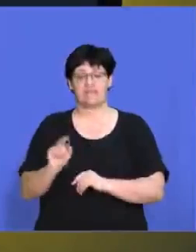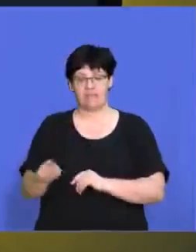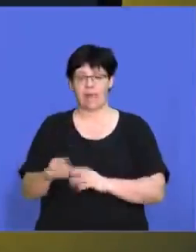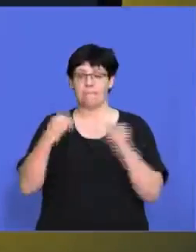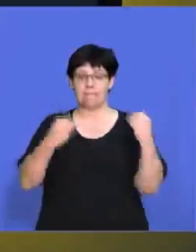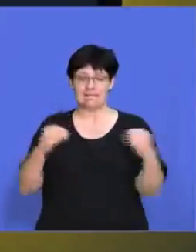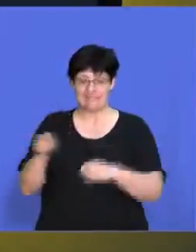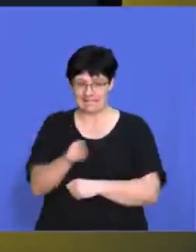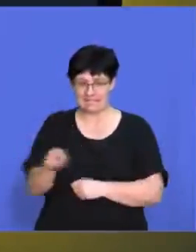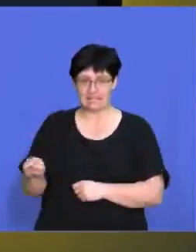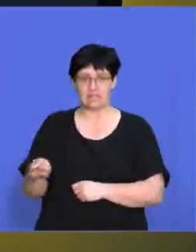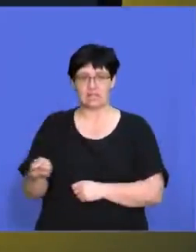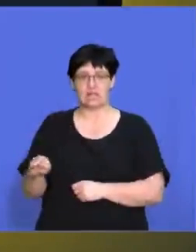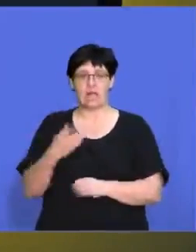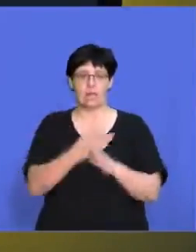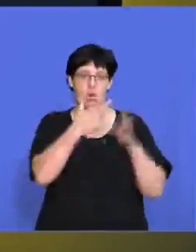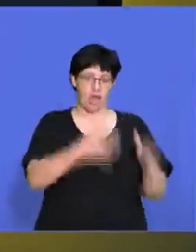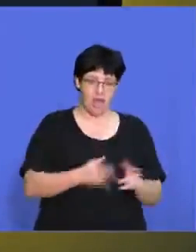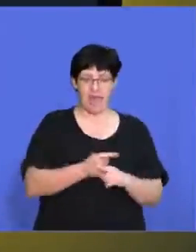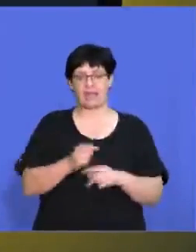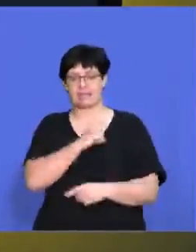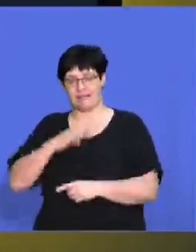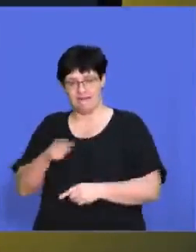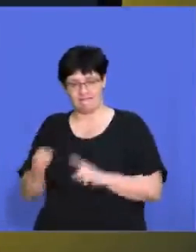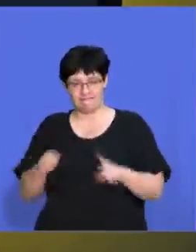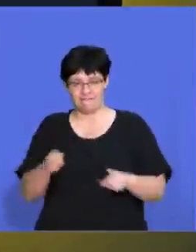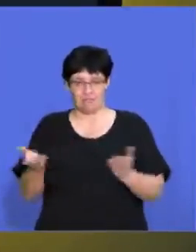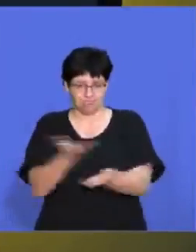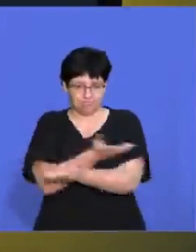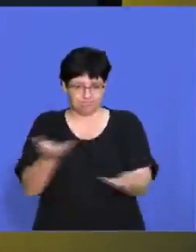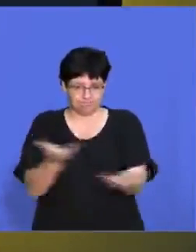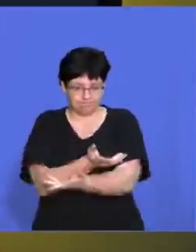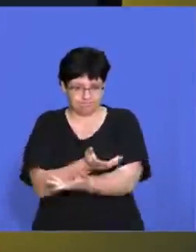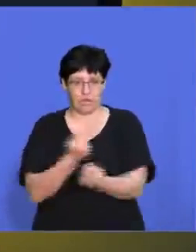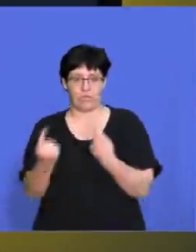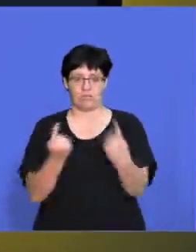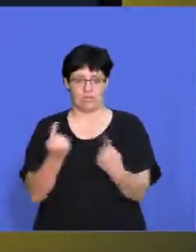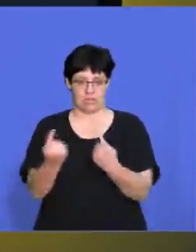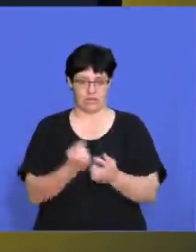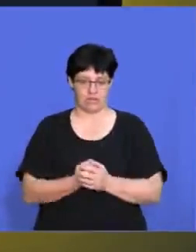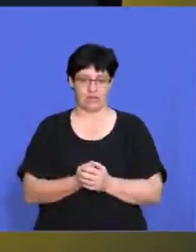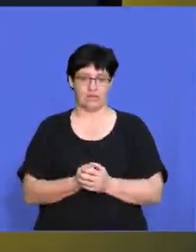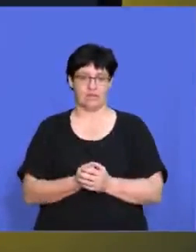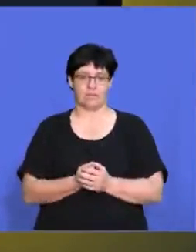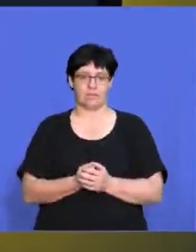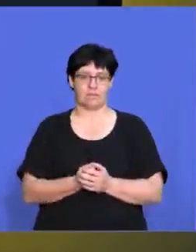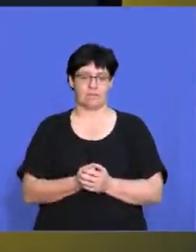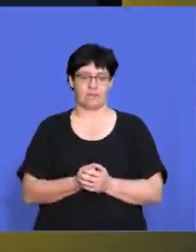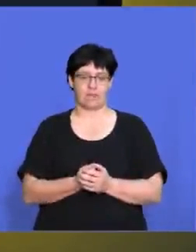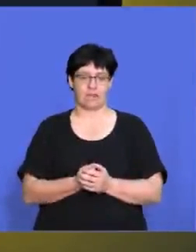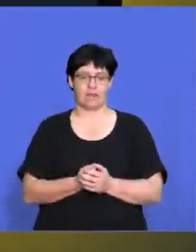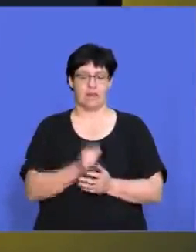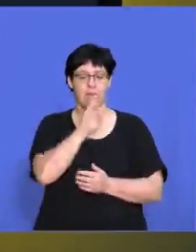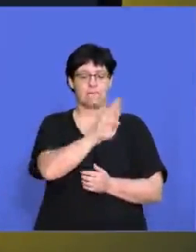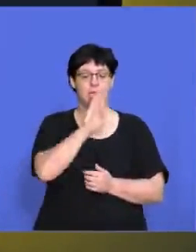which has to do with how, how business, the employer and employees, uh, interact with, uh, with each other.